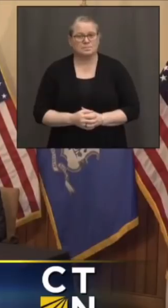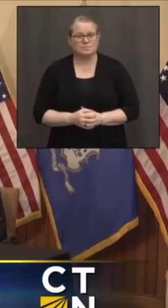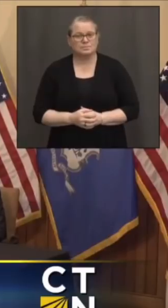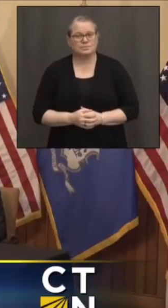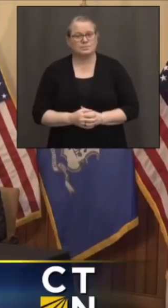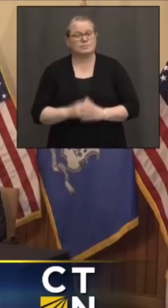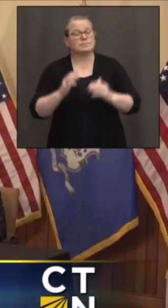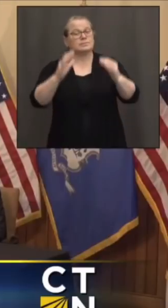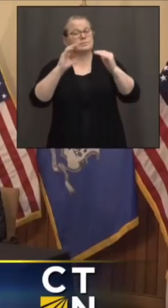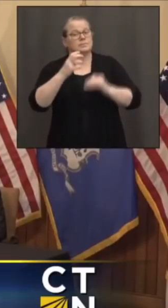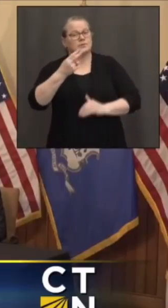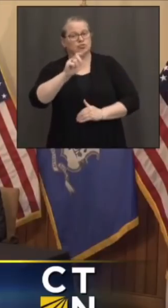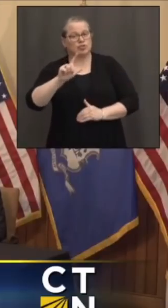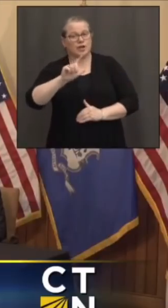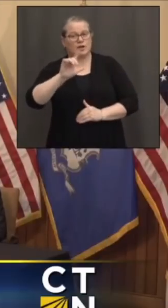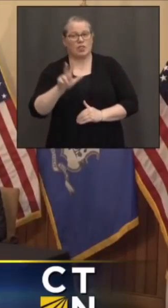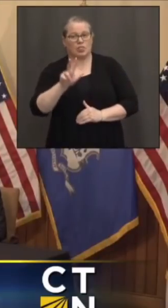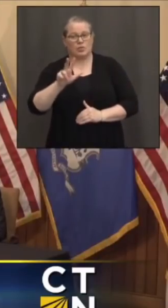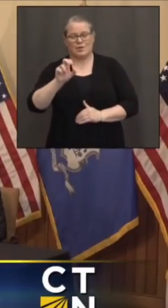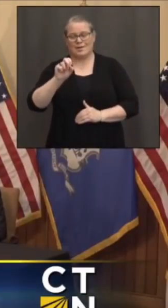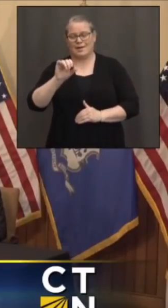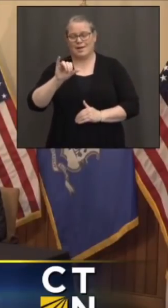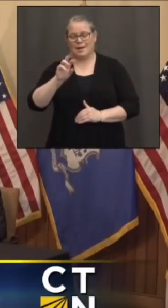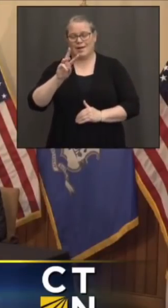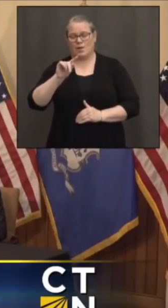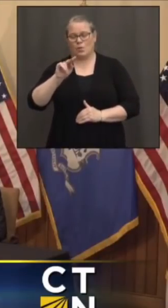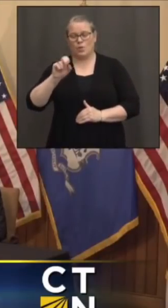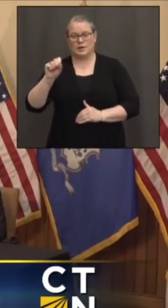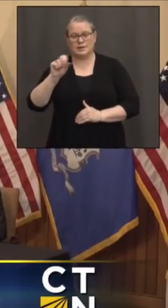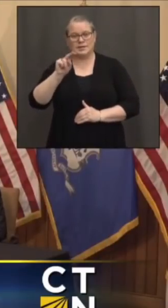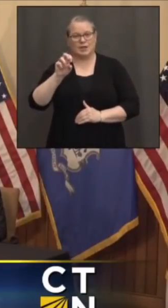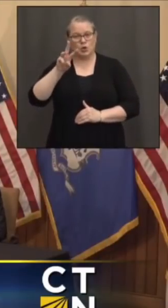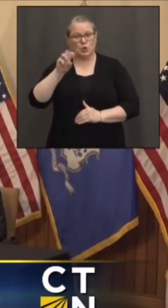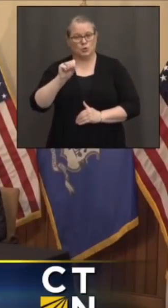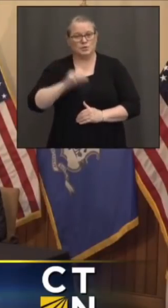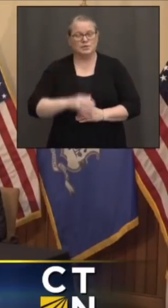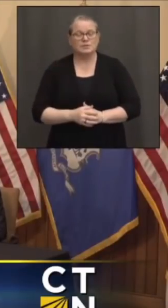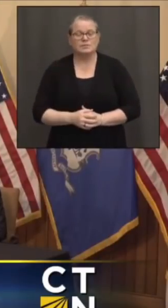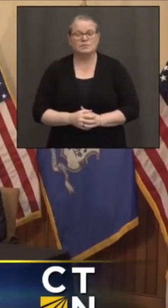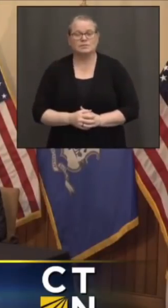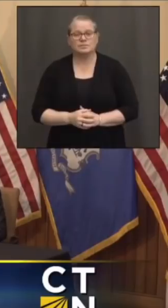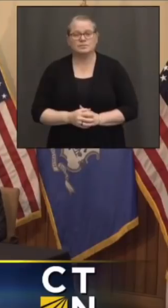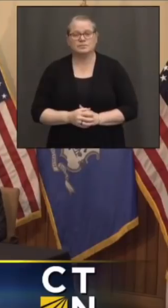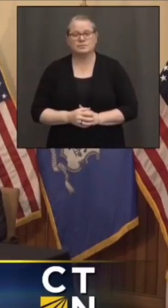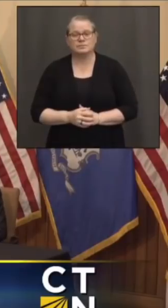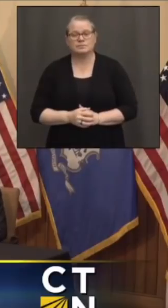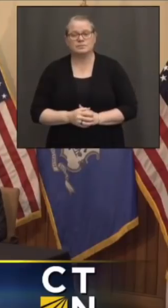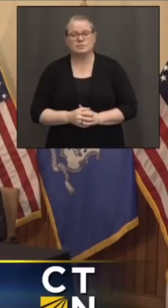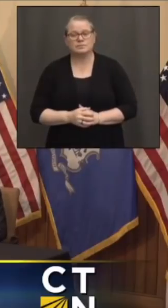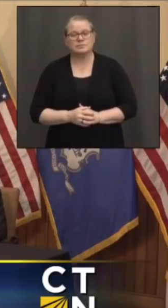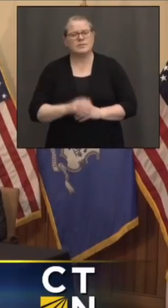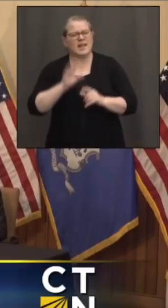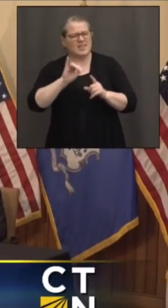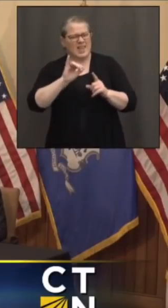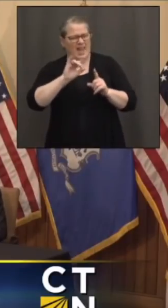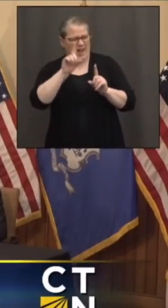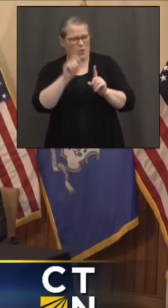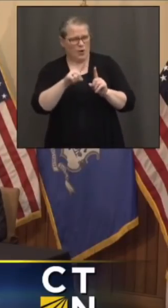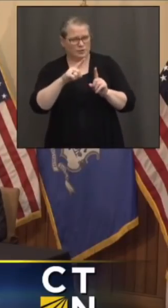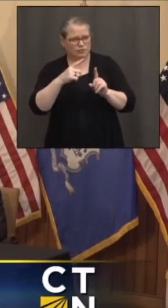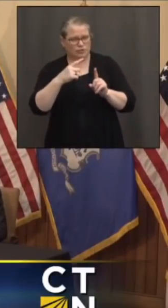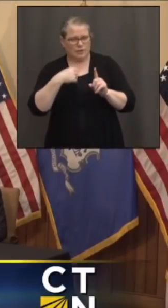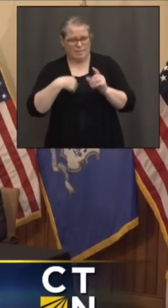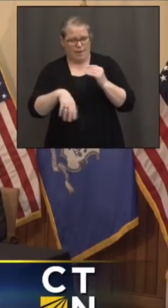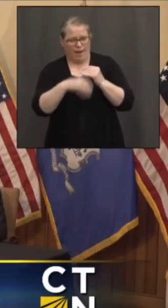Channel 3, Eyewitness News. Yes, Governor, kind of following up on that question, you know, as the variants spread,